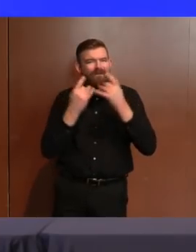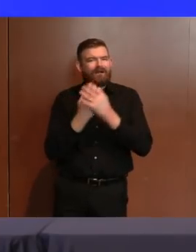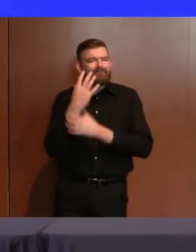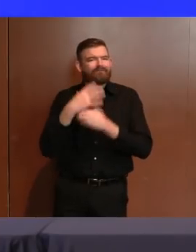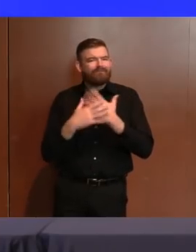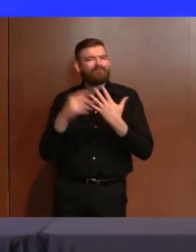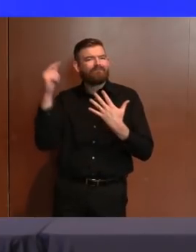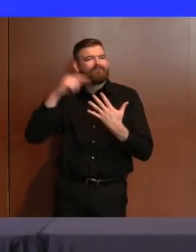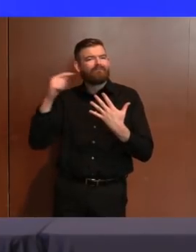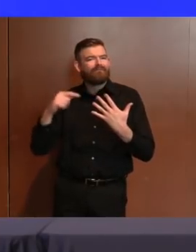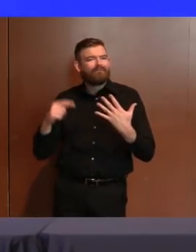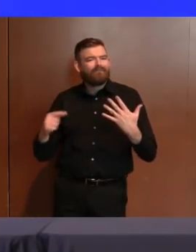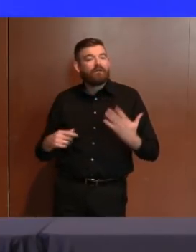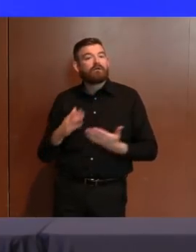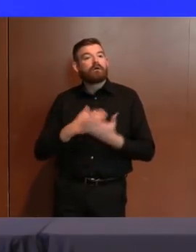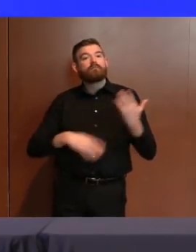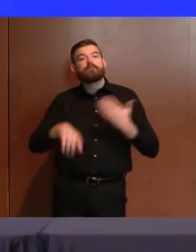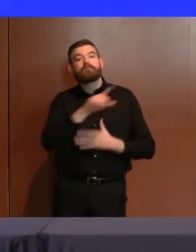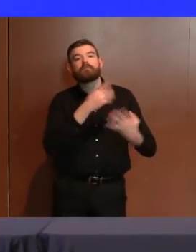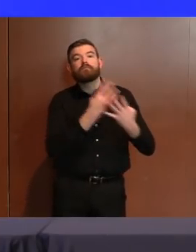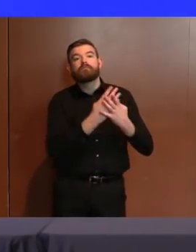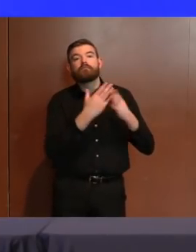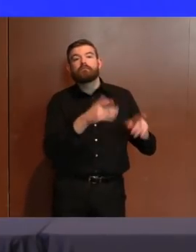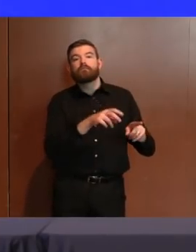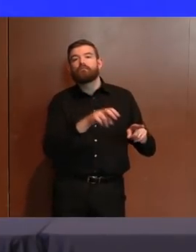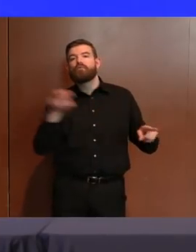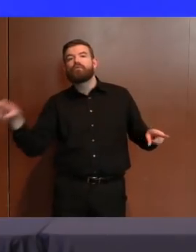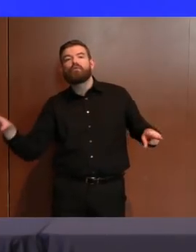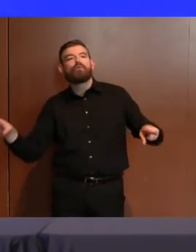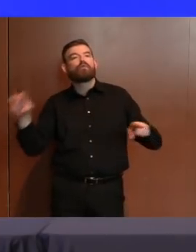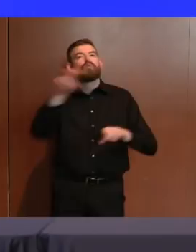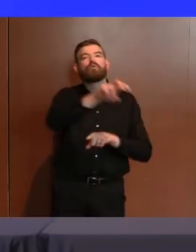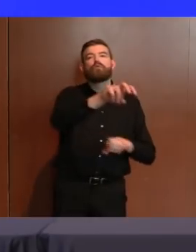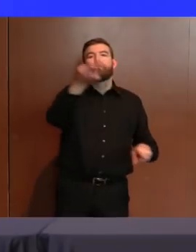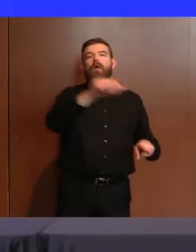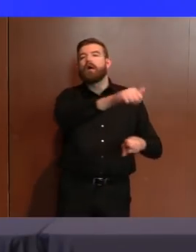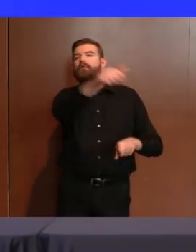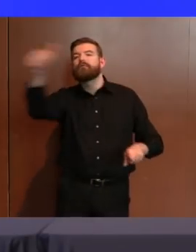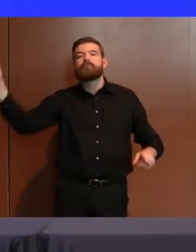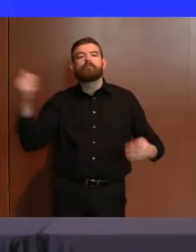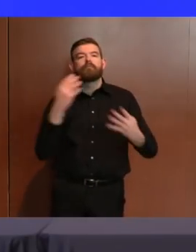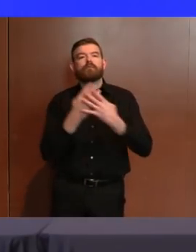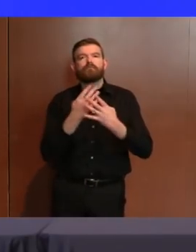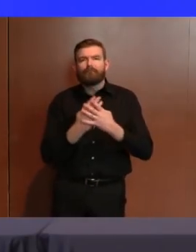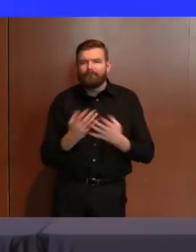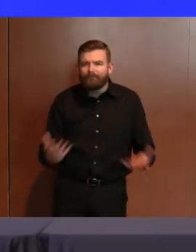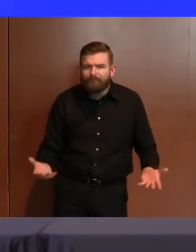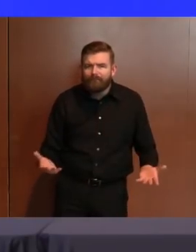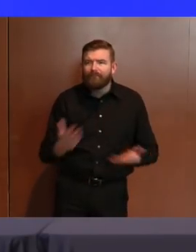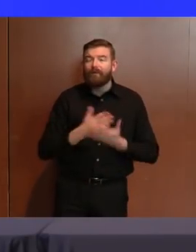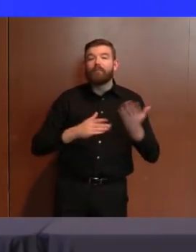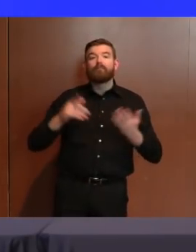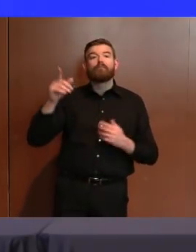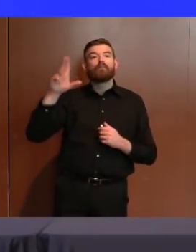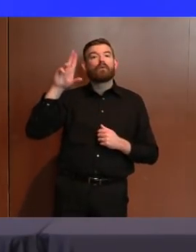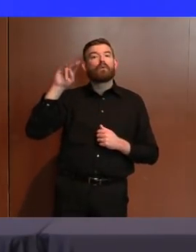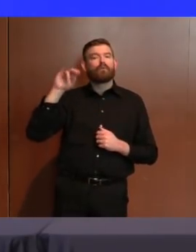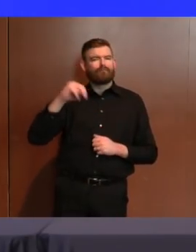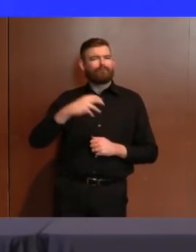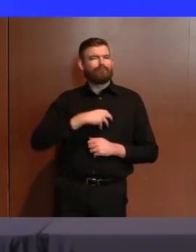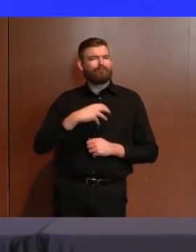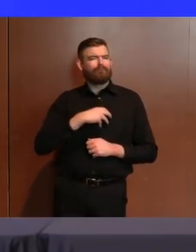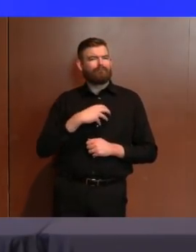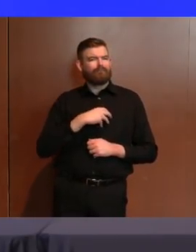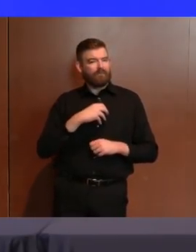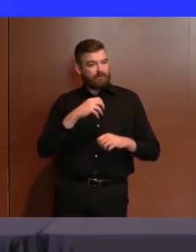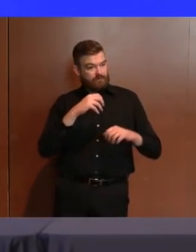facilities in the northern and southern parts of the state. Some unions have asked you, the governor, to lock down state prisons and all transfers.